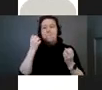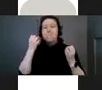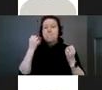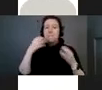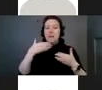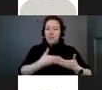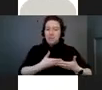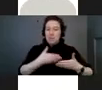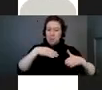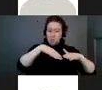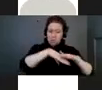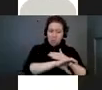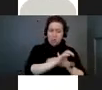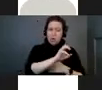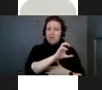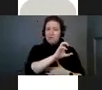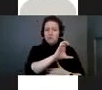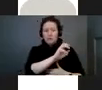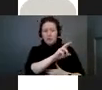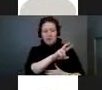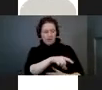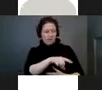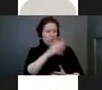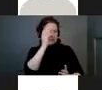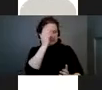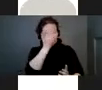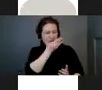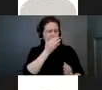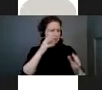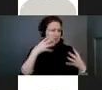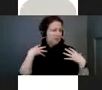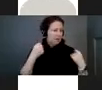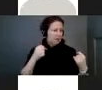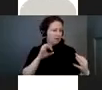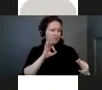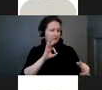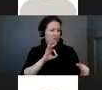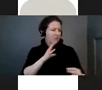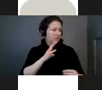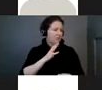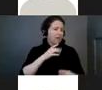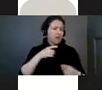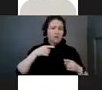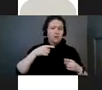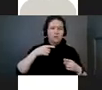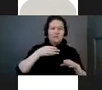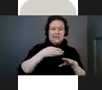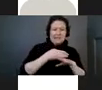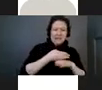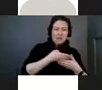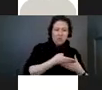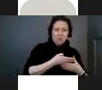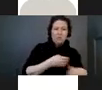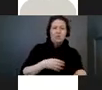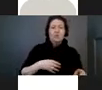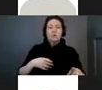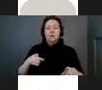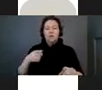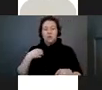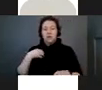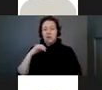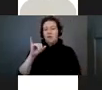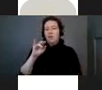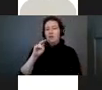CMV look perfectly healthy and typical at birth. She had intracranial calcifications,